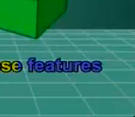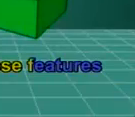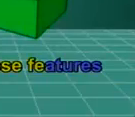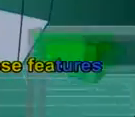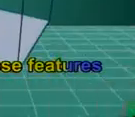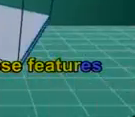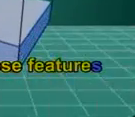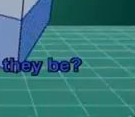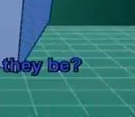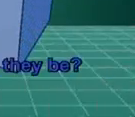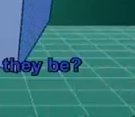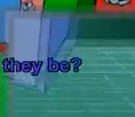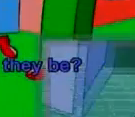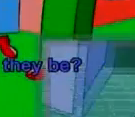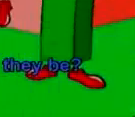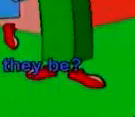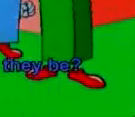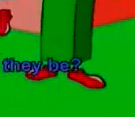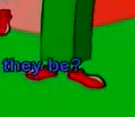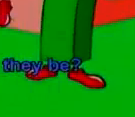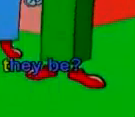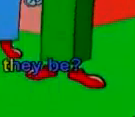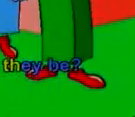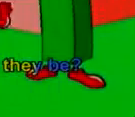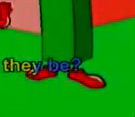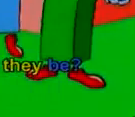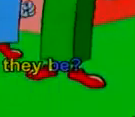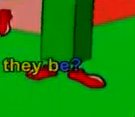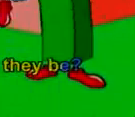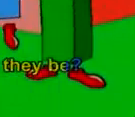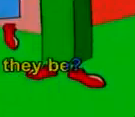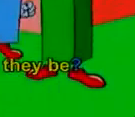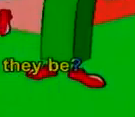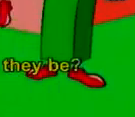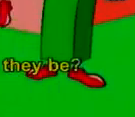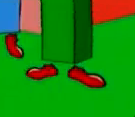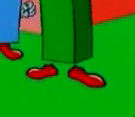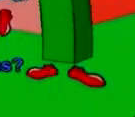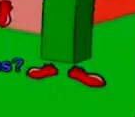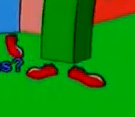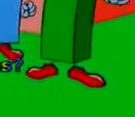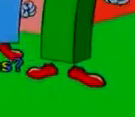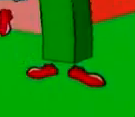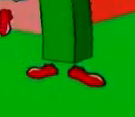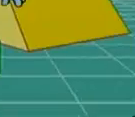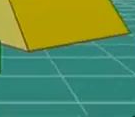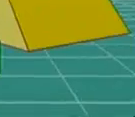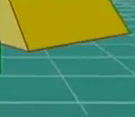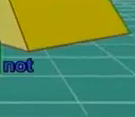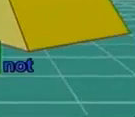these features, what could they be? Prisms?